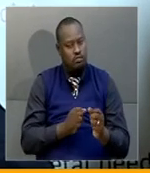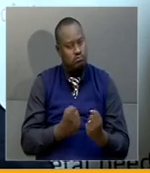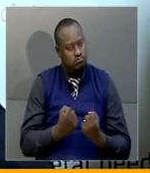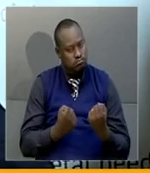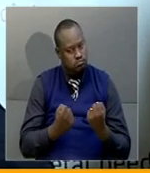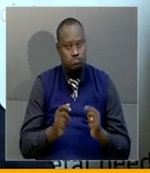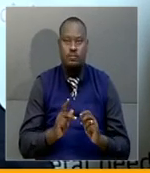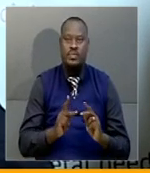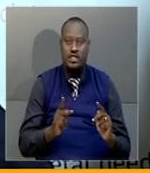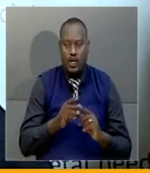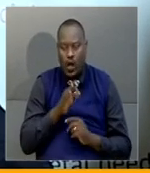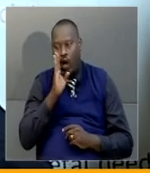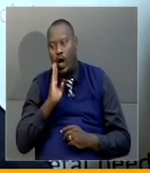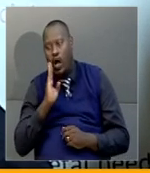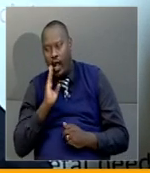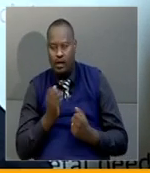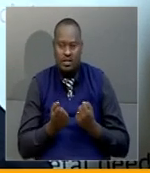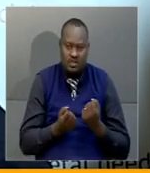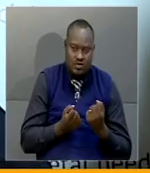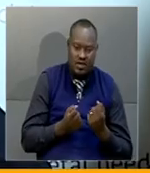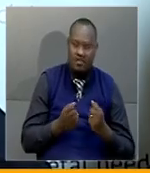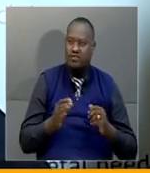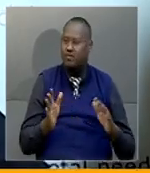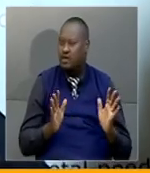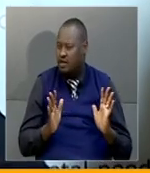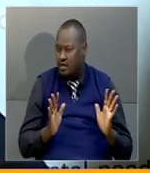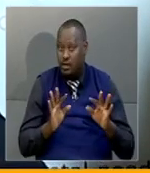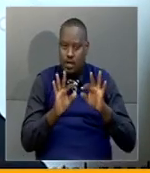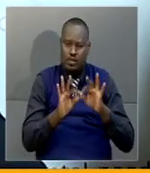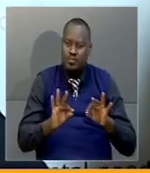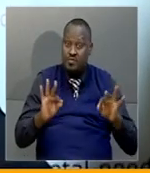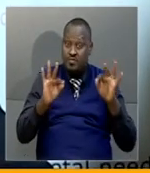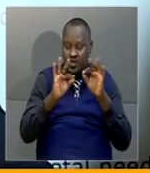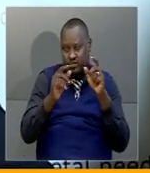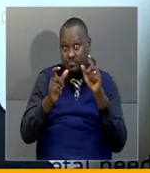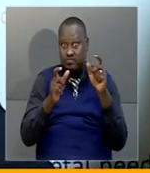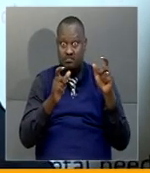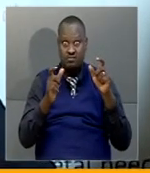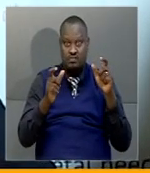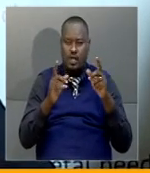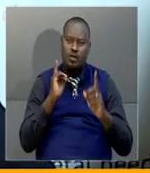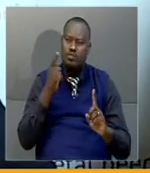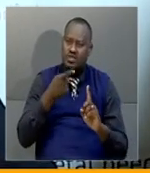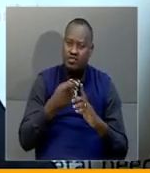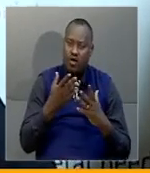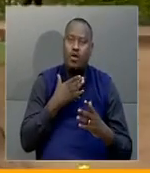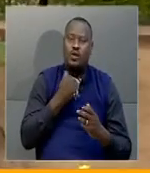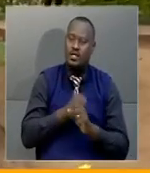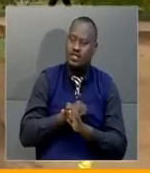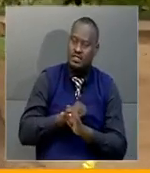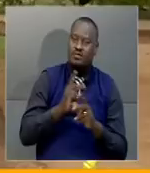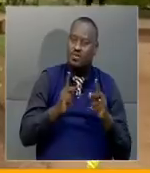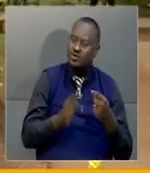to avoid drinking while driving, to really ensure that they keep the safety of the passengers.